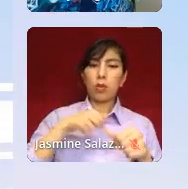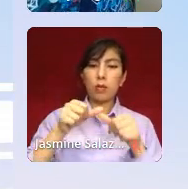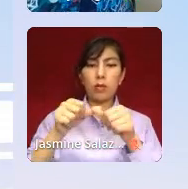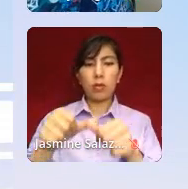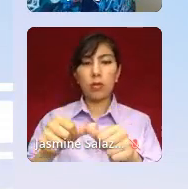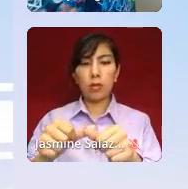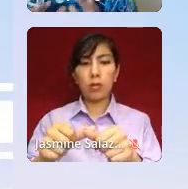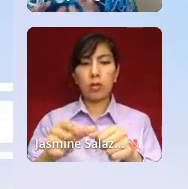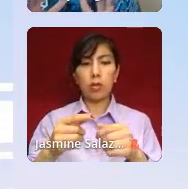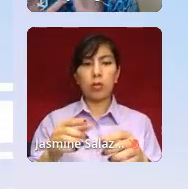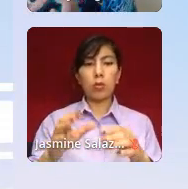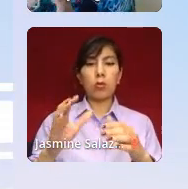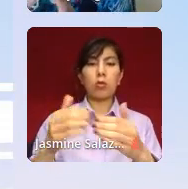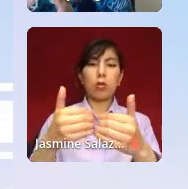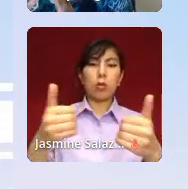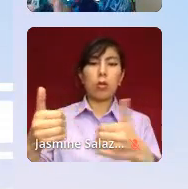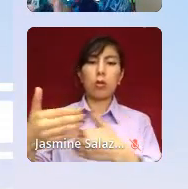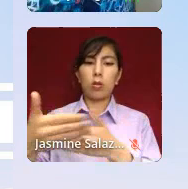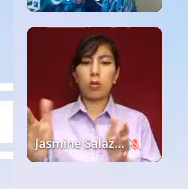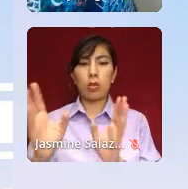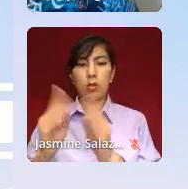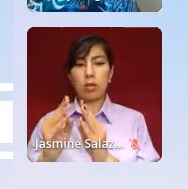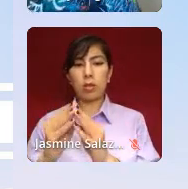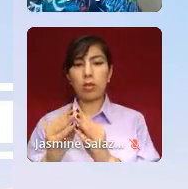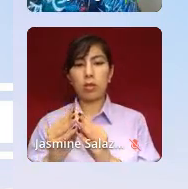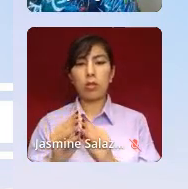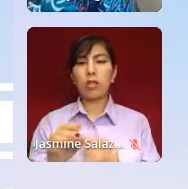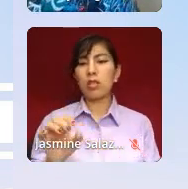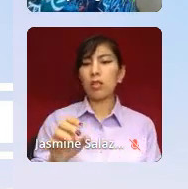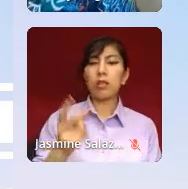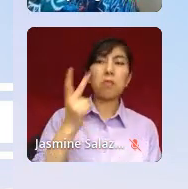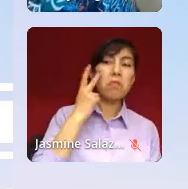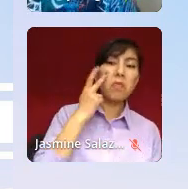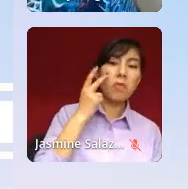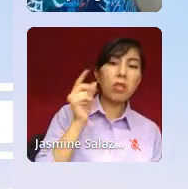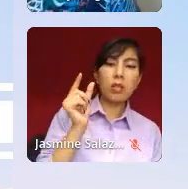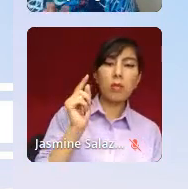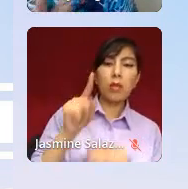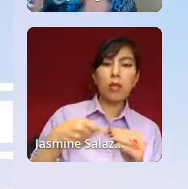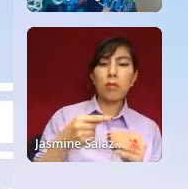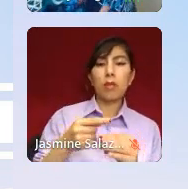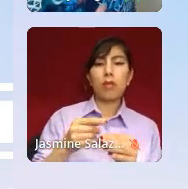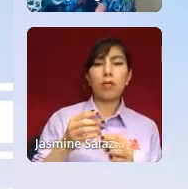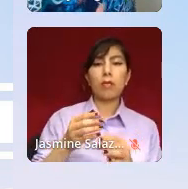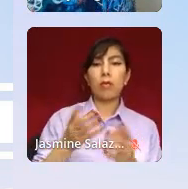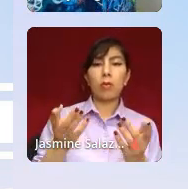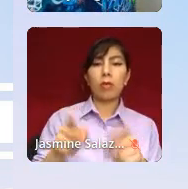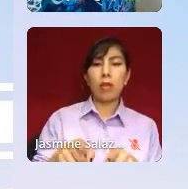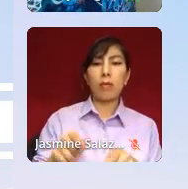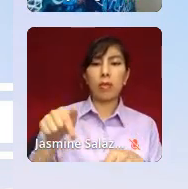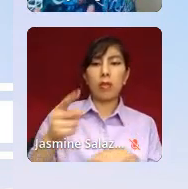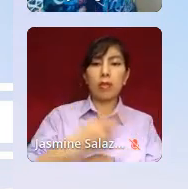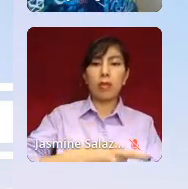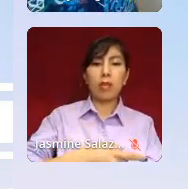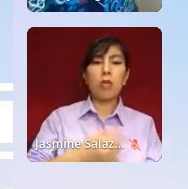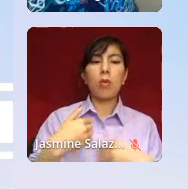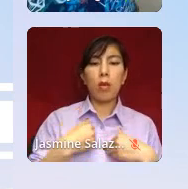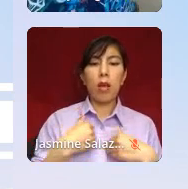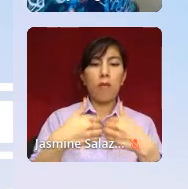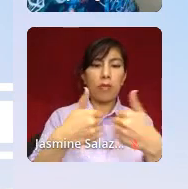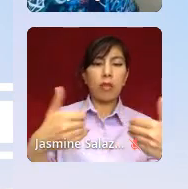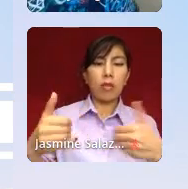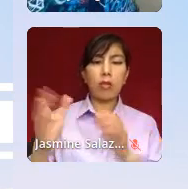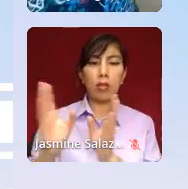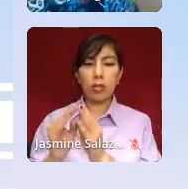concurrent sessions, just a little sneak peek into the rest of the day, we will have concurrent sessions after this